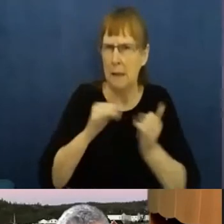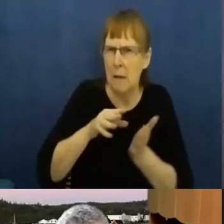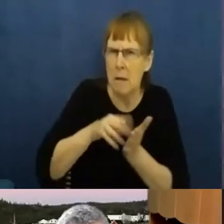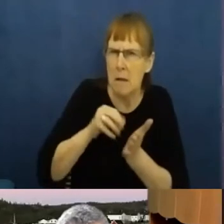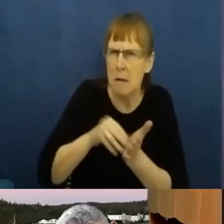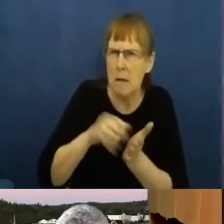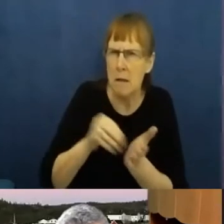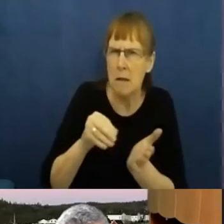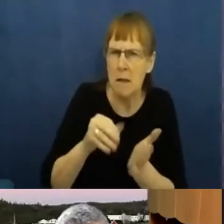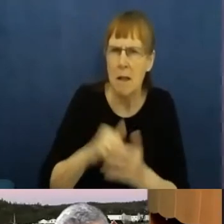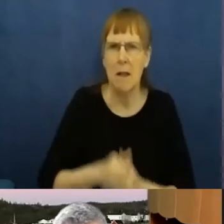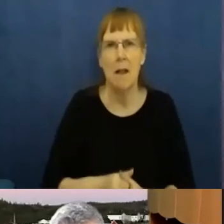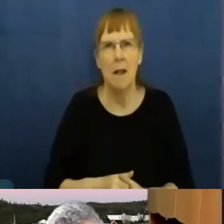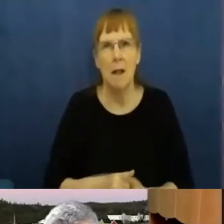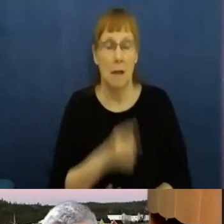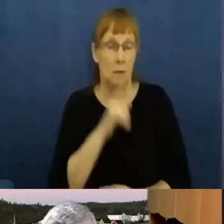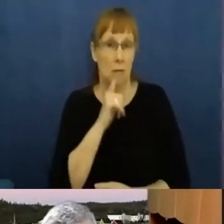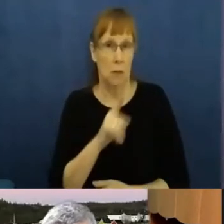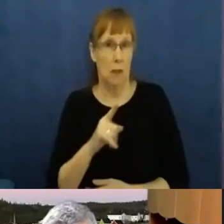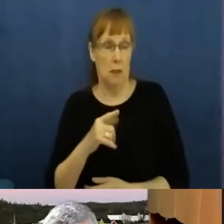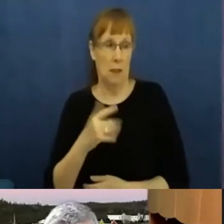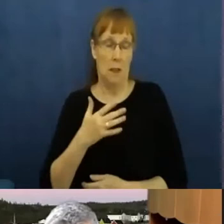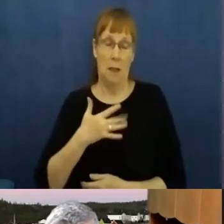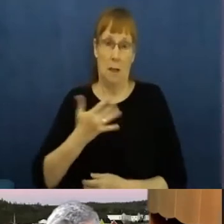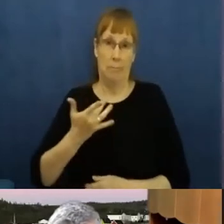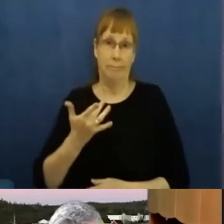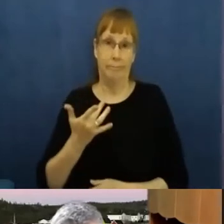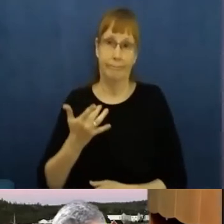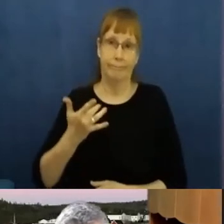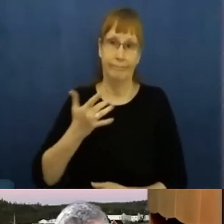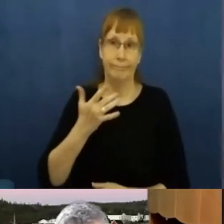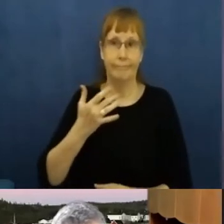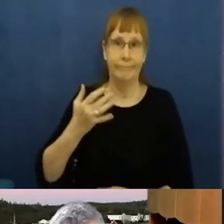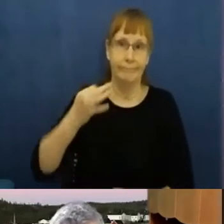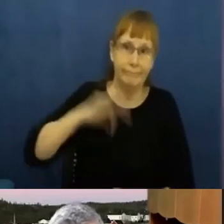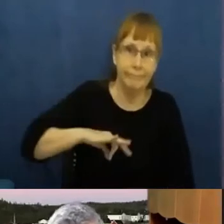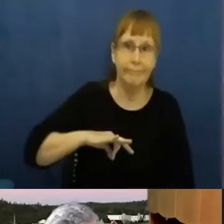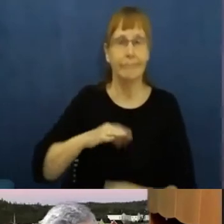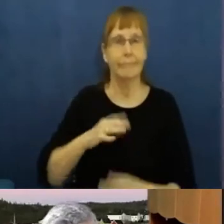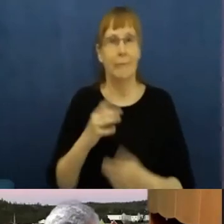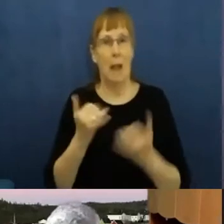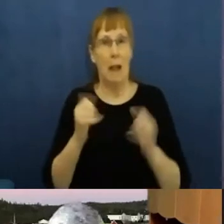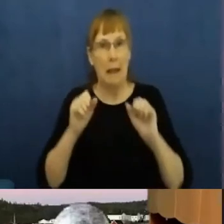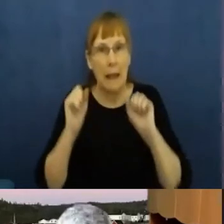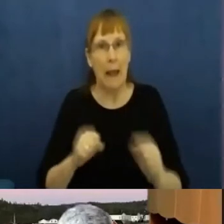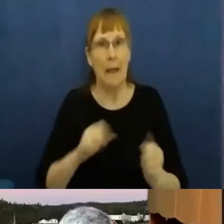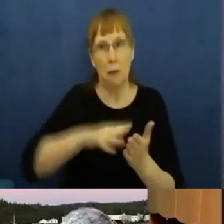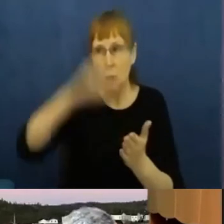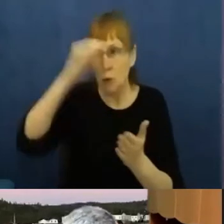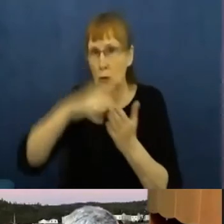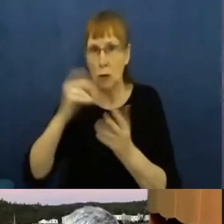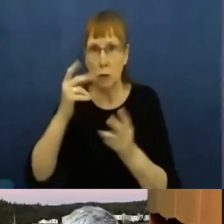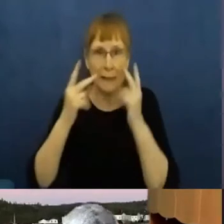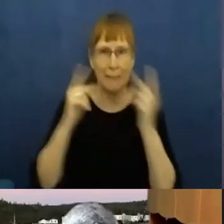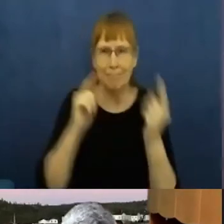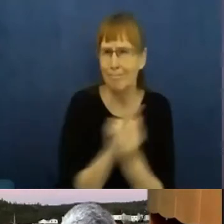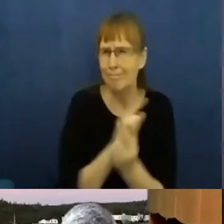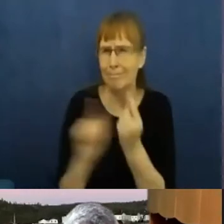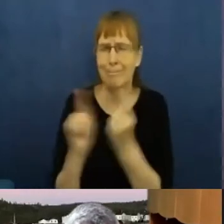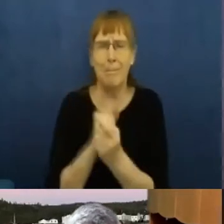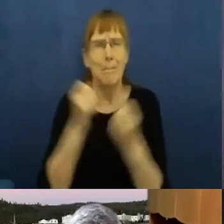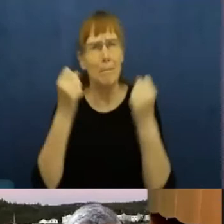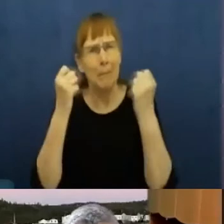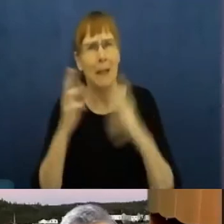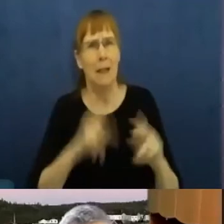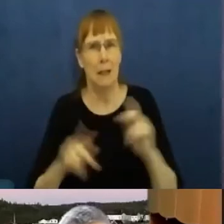platform for which to learn. But I'm also convinced that this is a conversation that all Canadians need to have. This